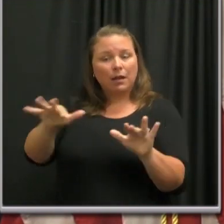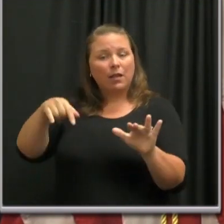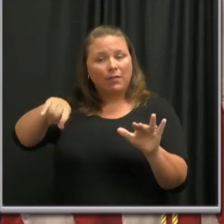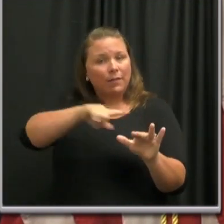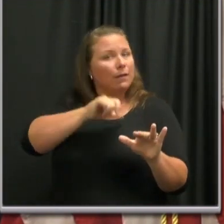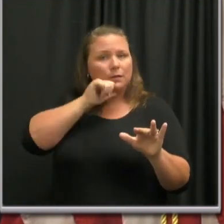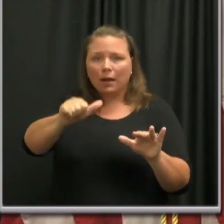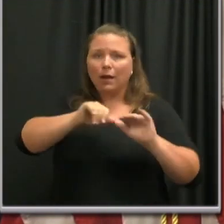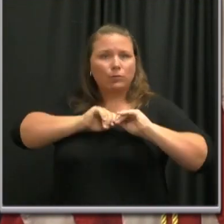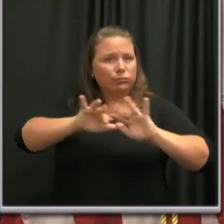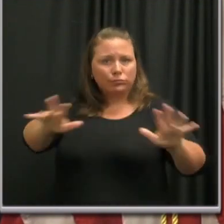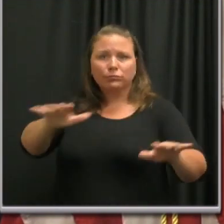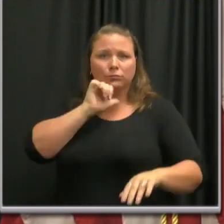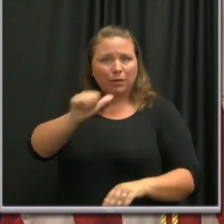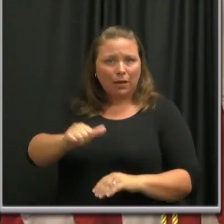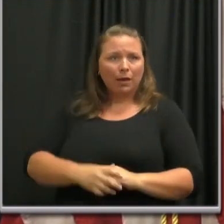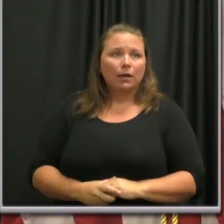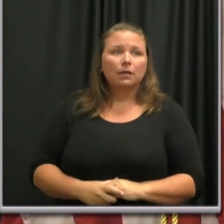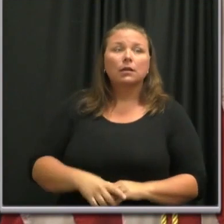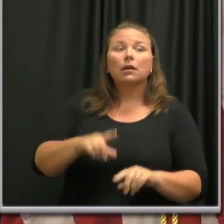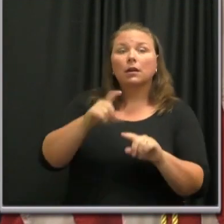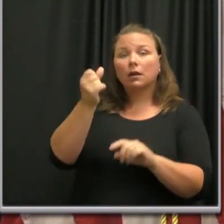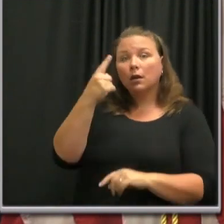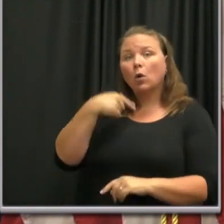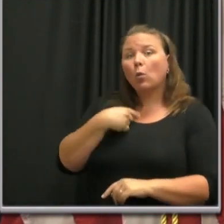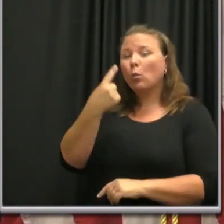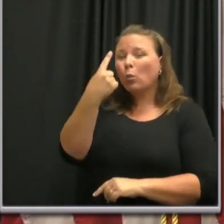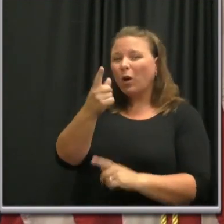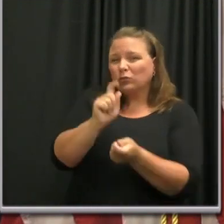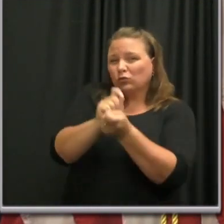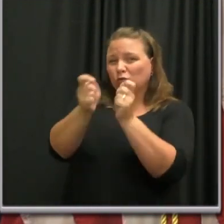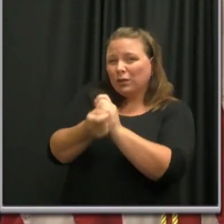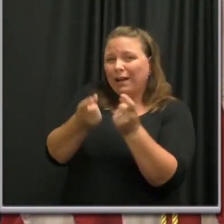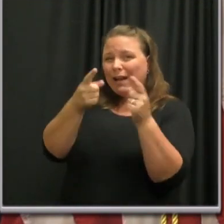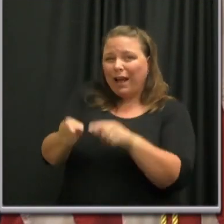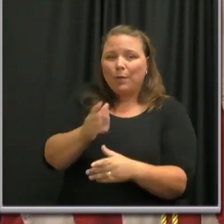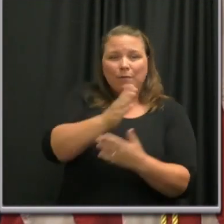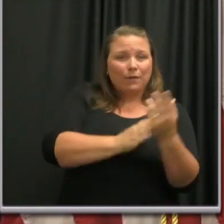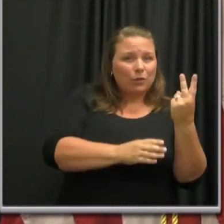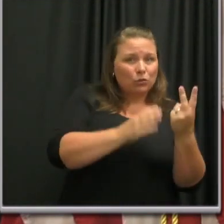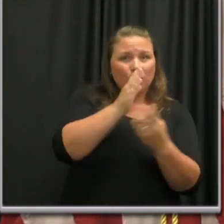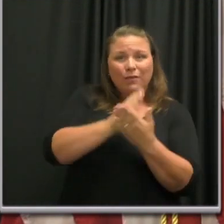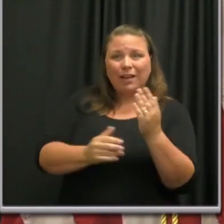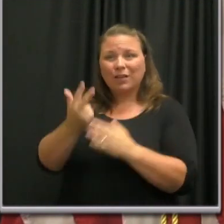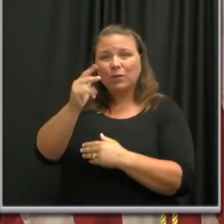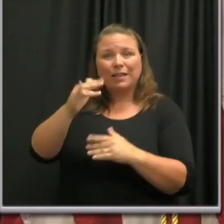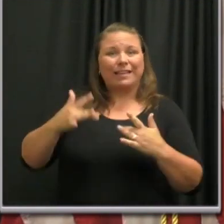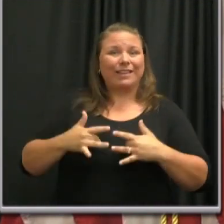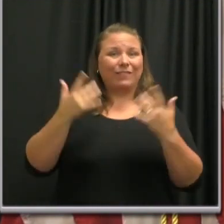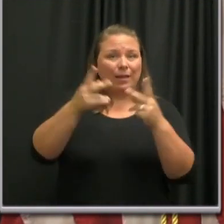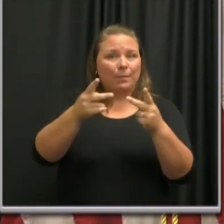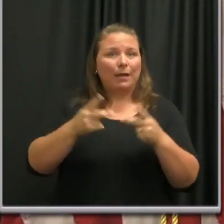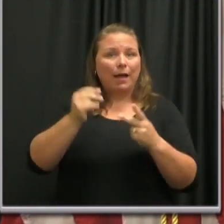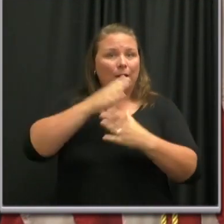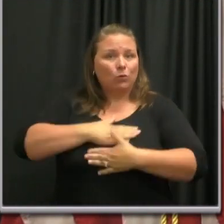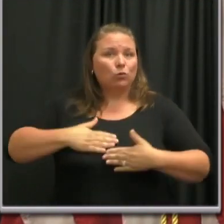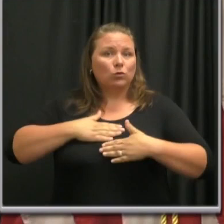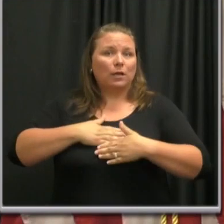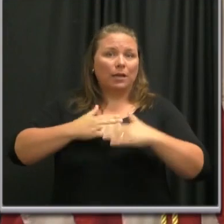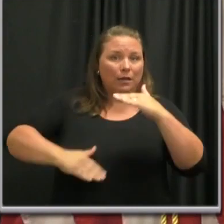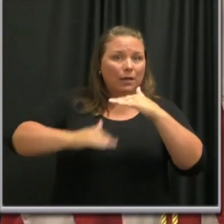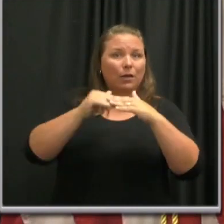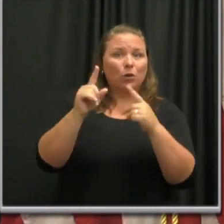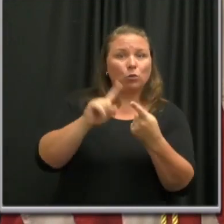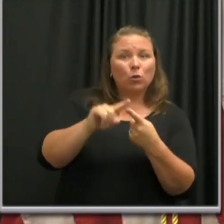the disease. One noteworthy change between Phase 2 and Phase 3 is the opening of event spaces and entertainment venues at 50